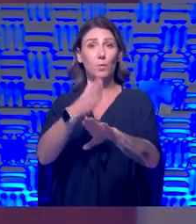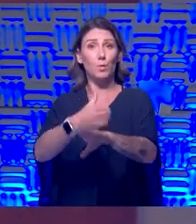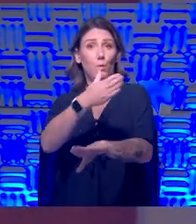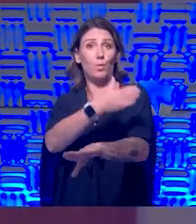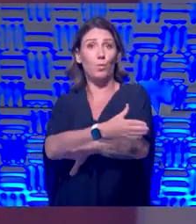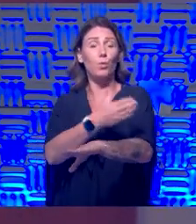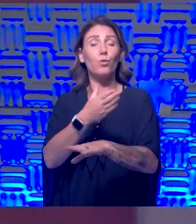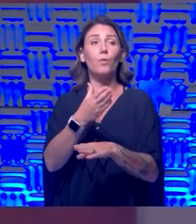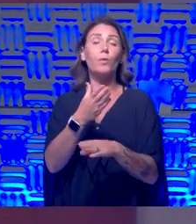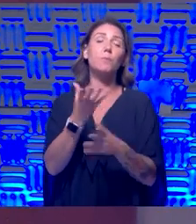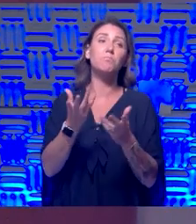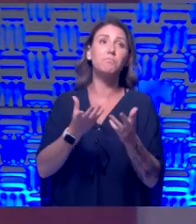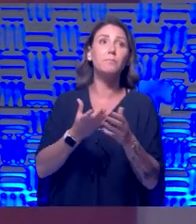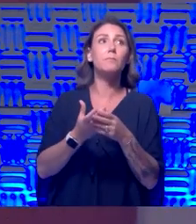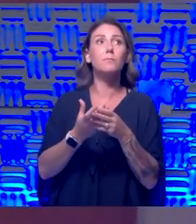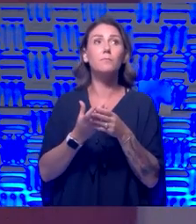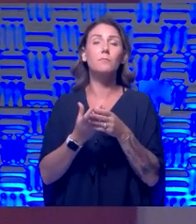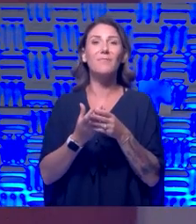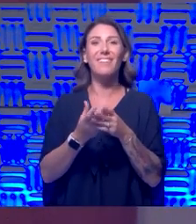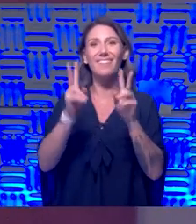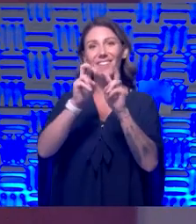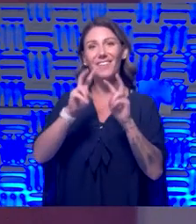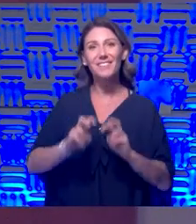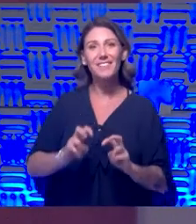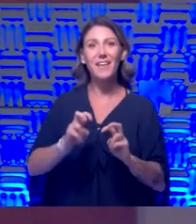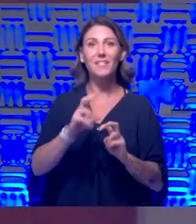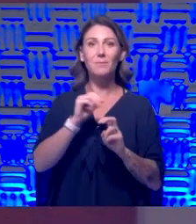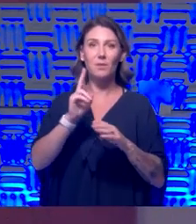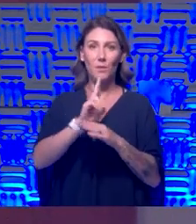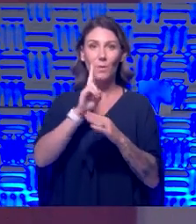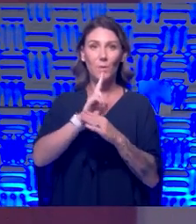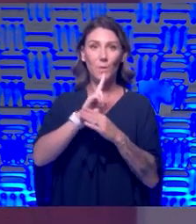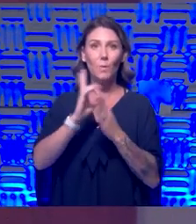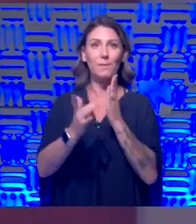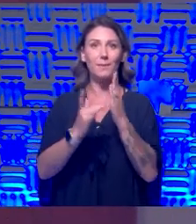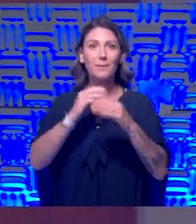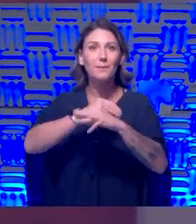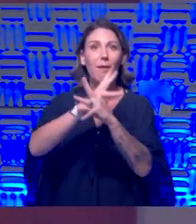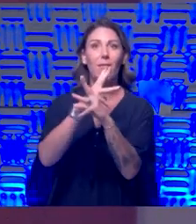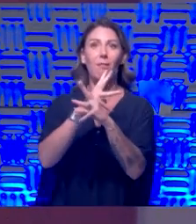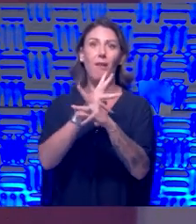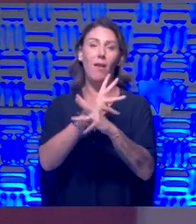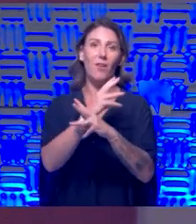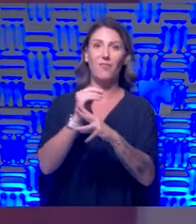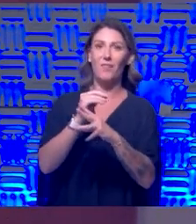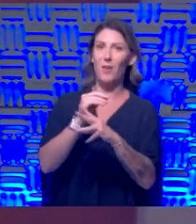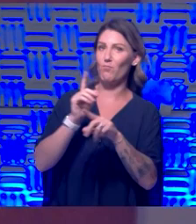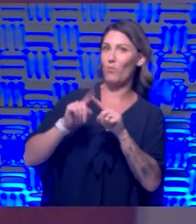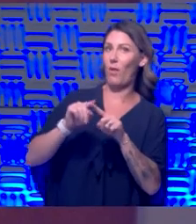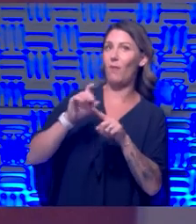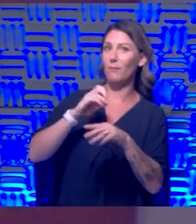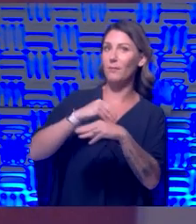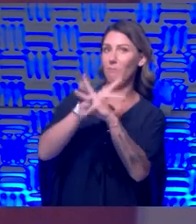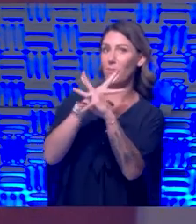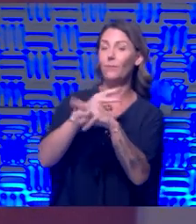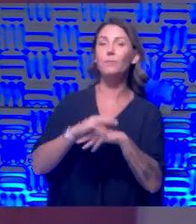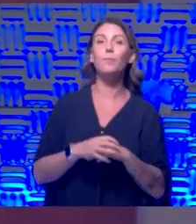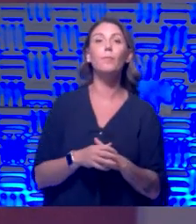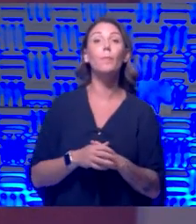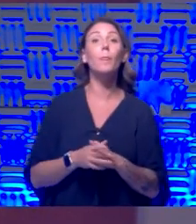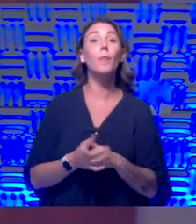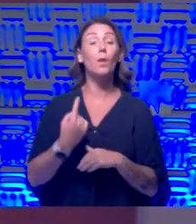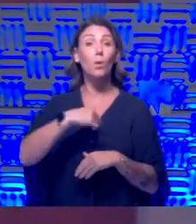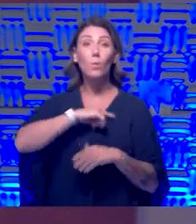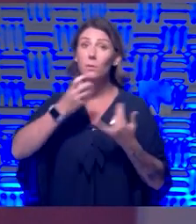some, some of the, uh, some of the assessments and use telehealth and leverage telehealth. So, um, so, you know, we're, we're,